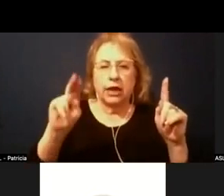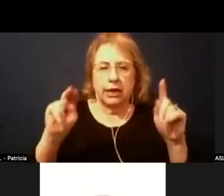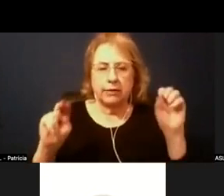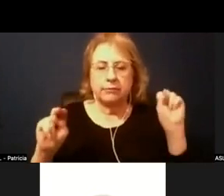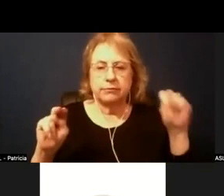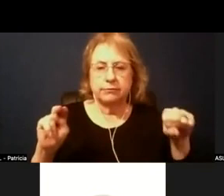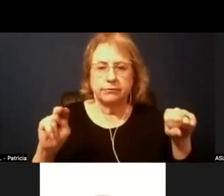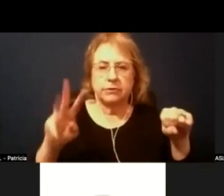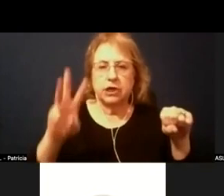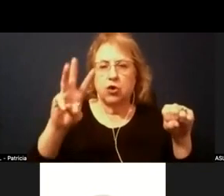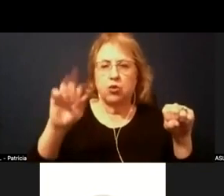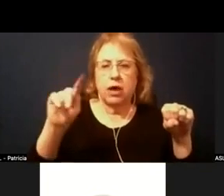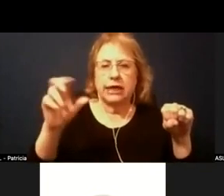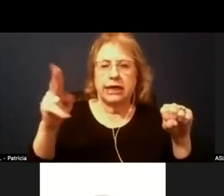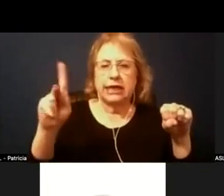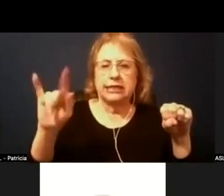trustee watkins